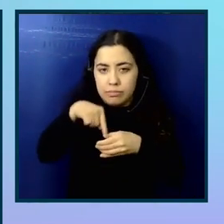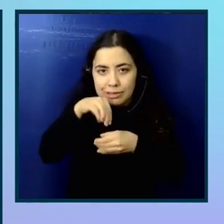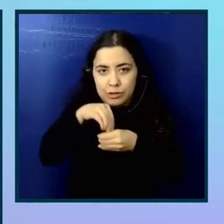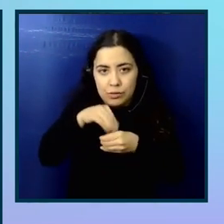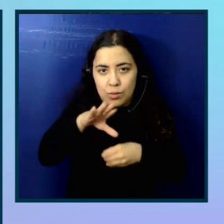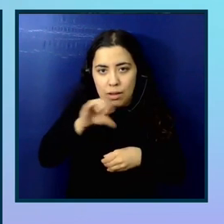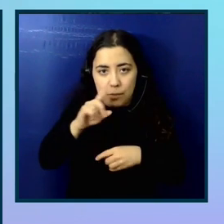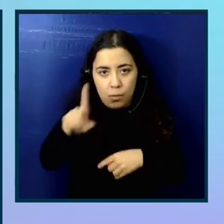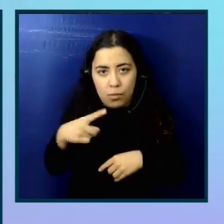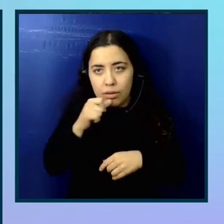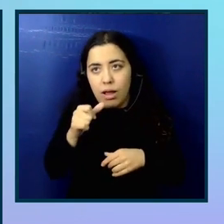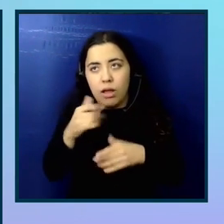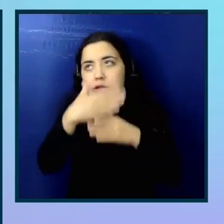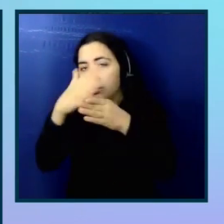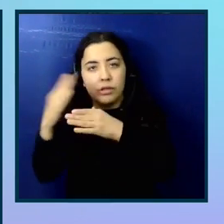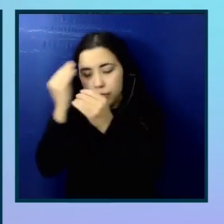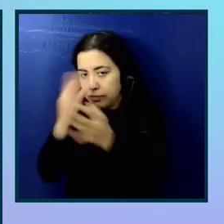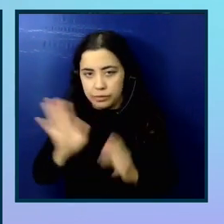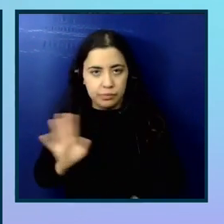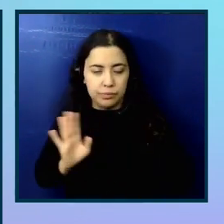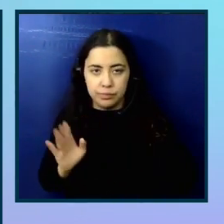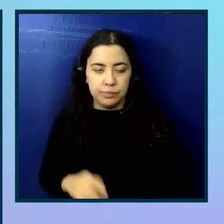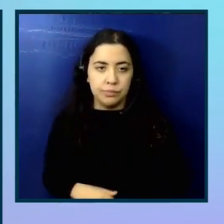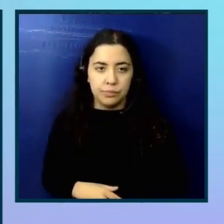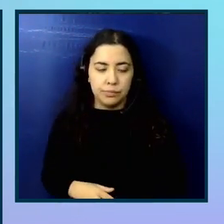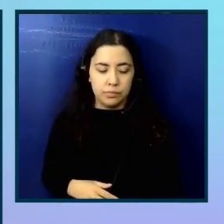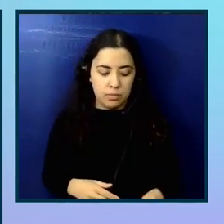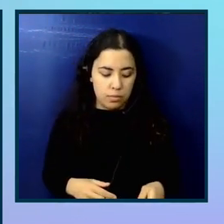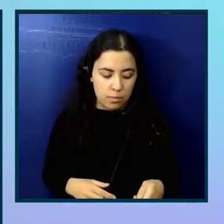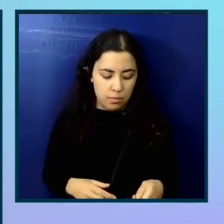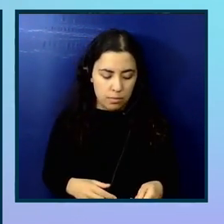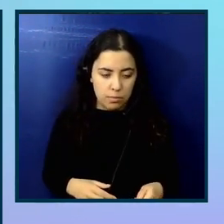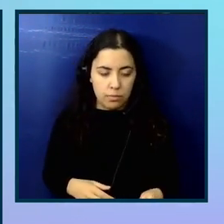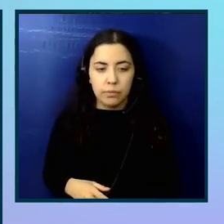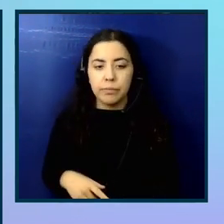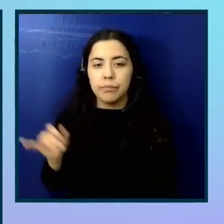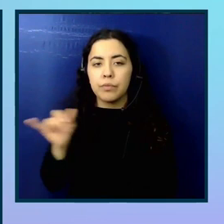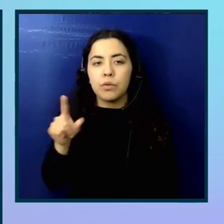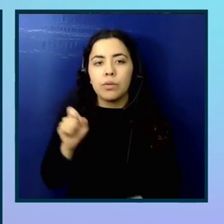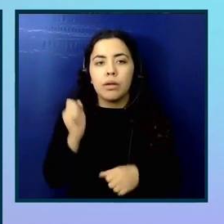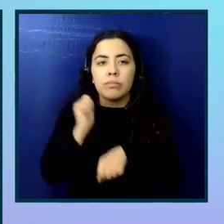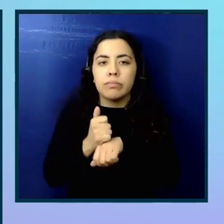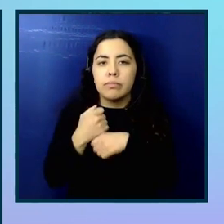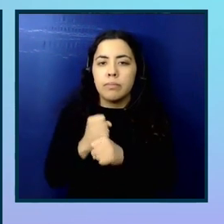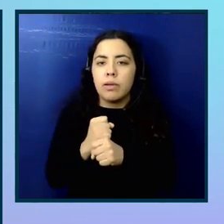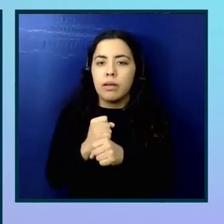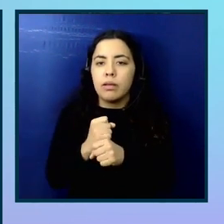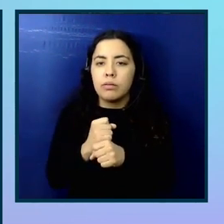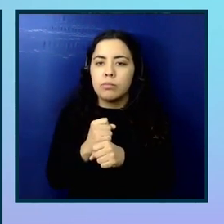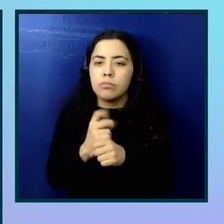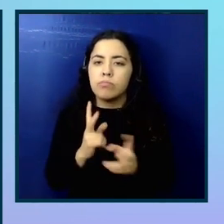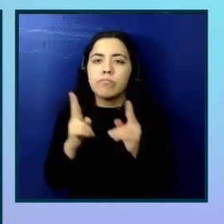your company, so not shared externally. And also you can, you know, create like short shorter video